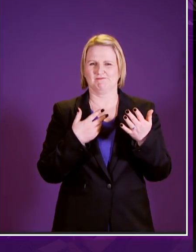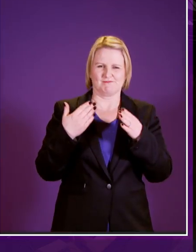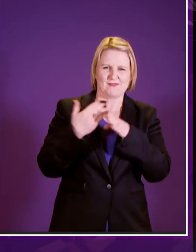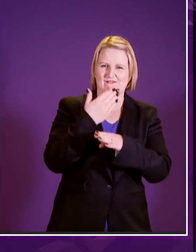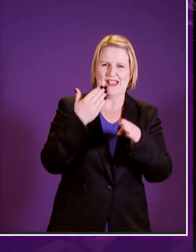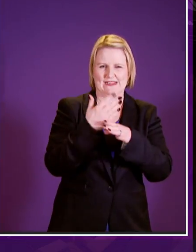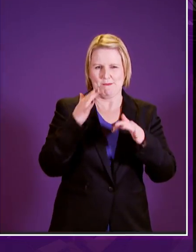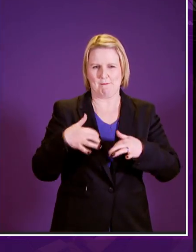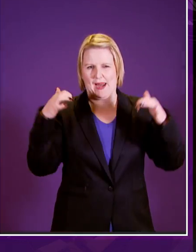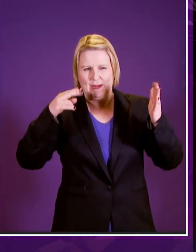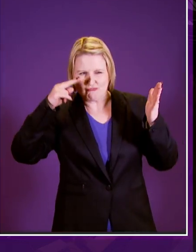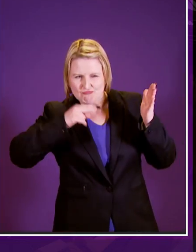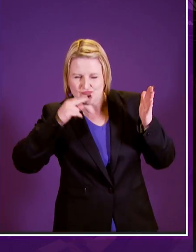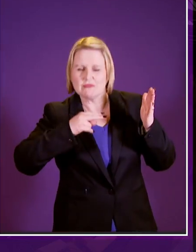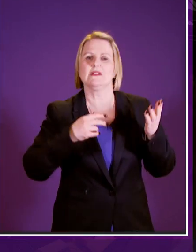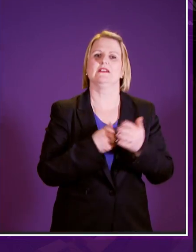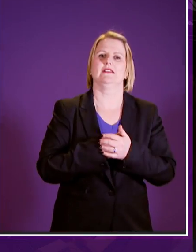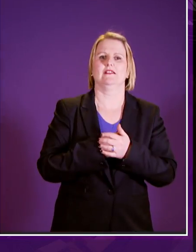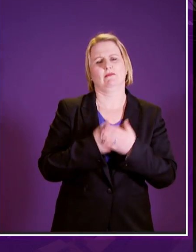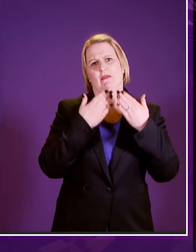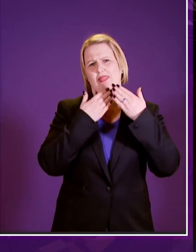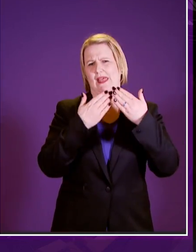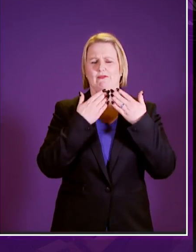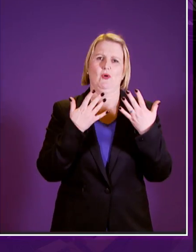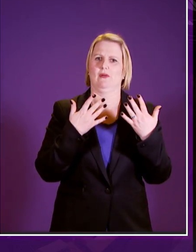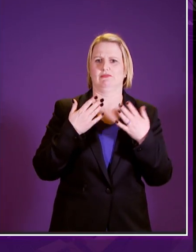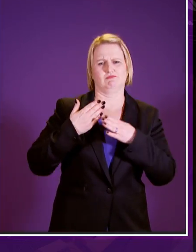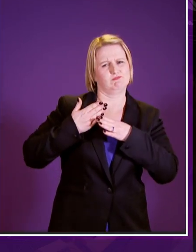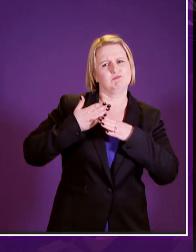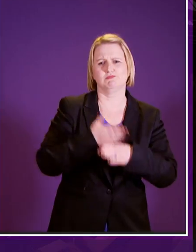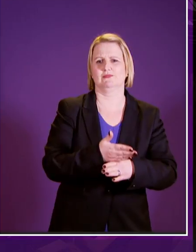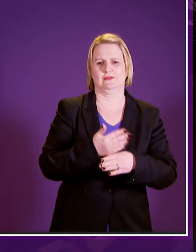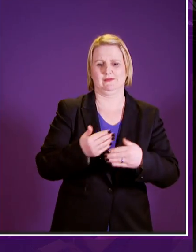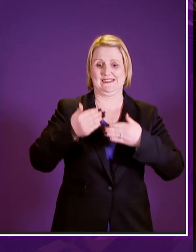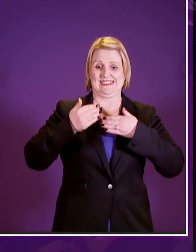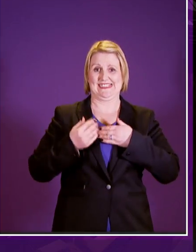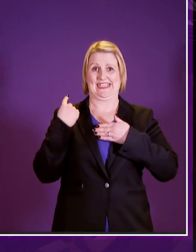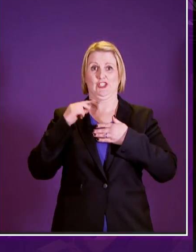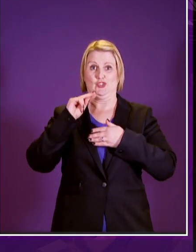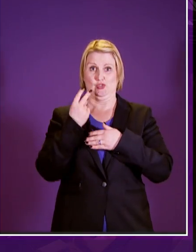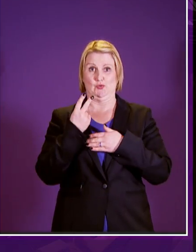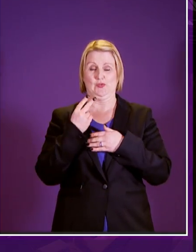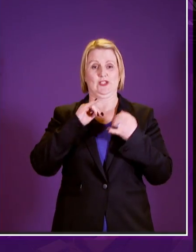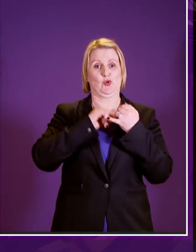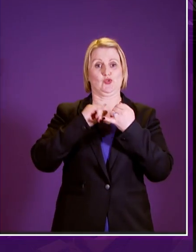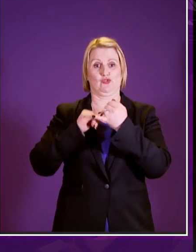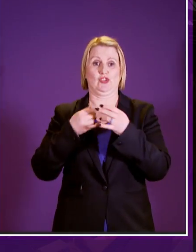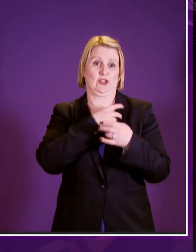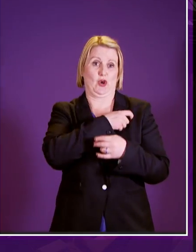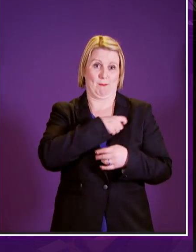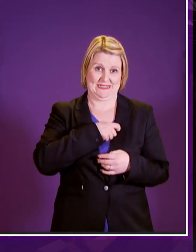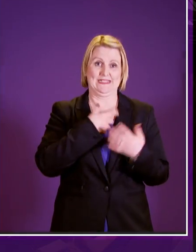effective parliamentary scrutiny and thanks to the detailed work on this undertaken at stage two by the social security committee and by the delegated